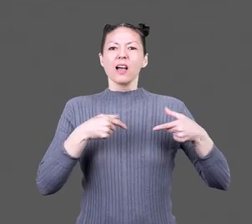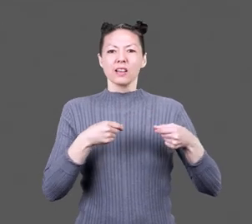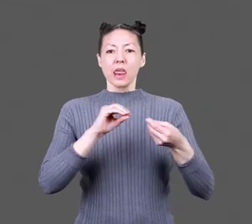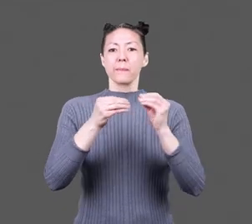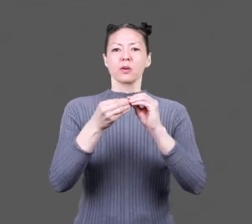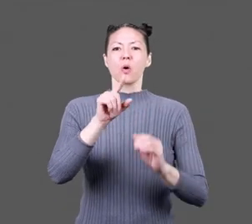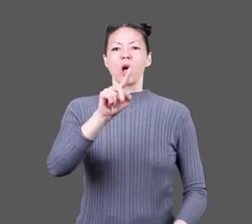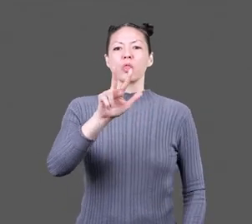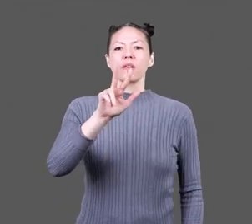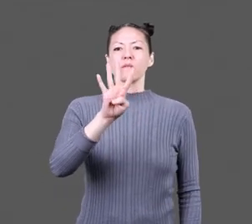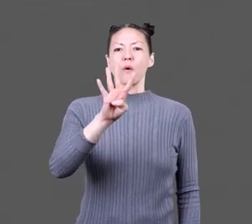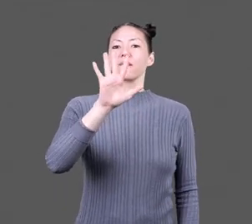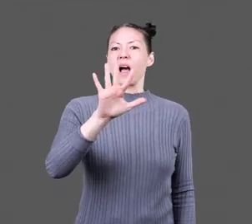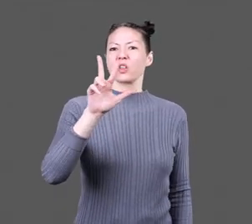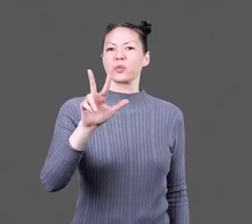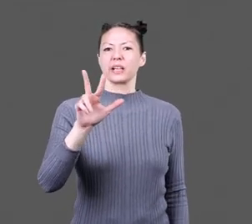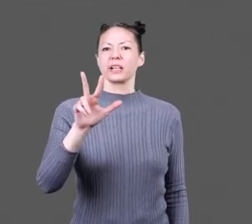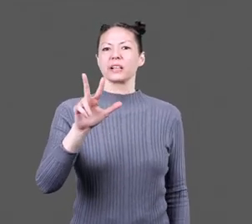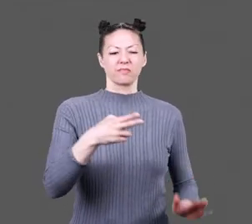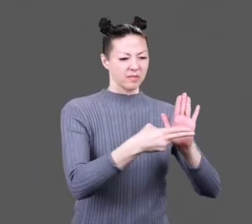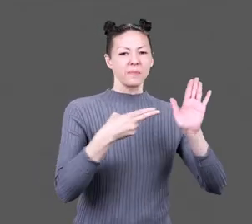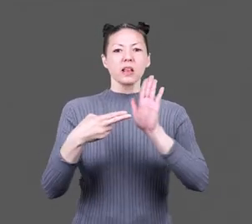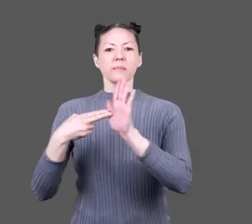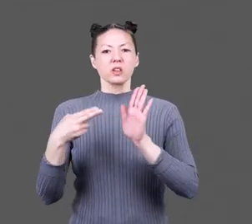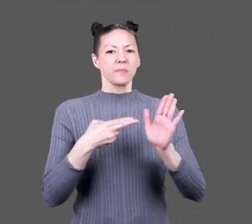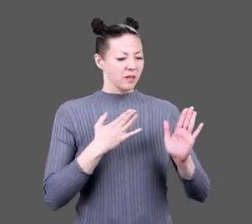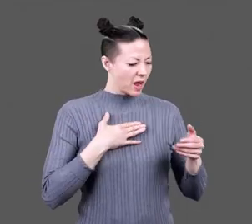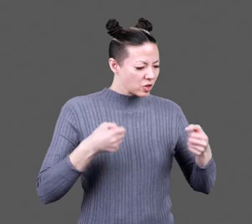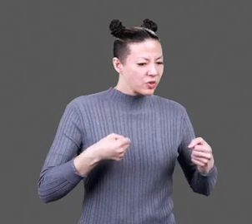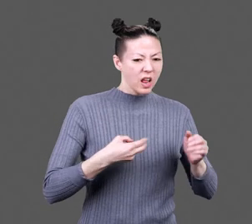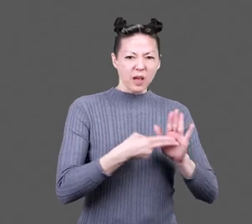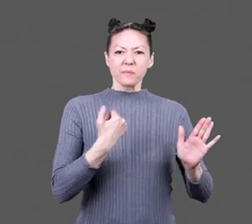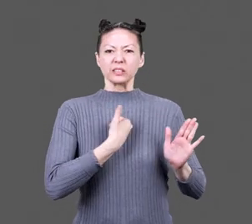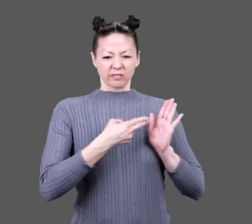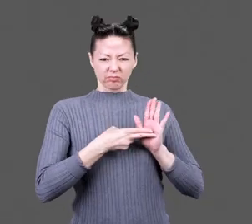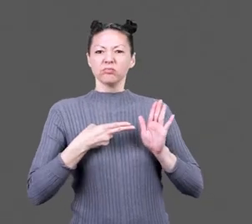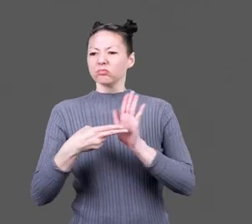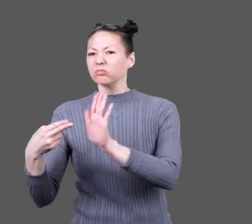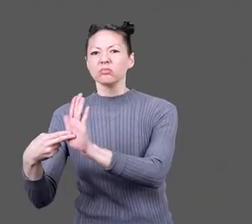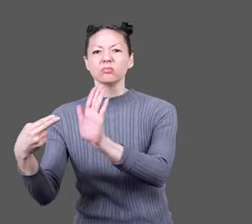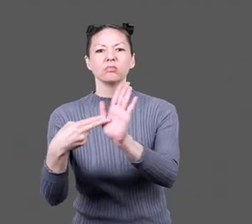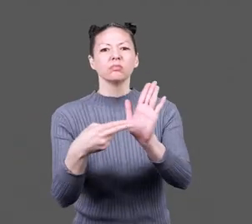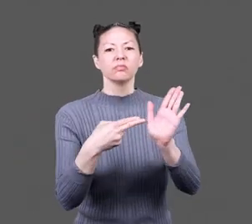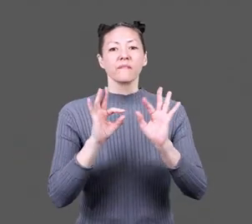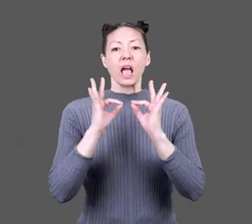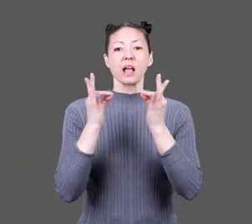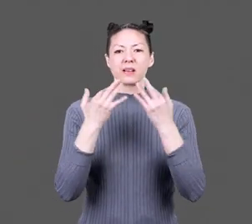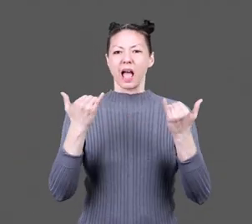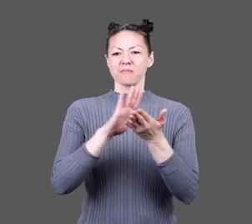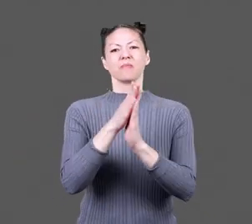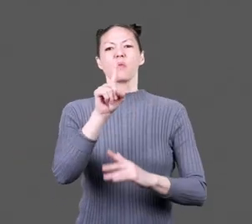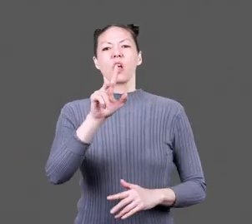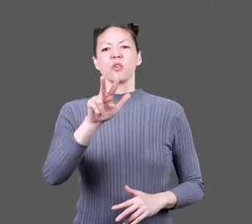tags with the number 13453. We labeled our suitcases and ourselves. Our